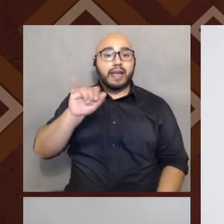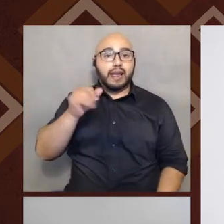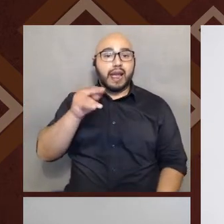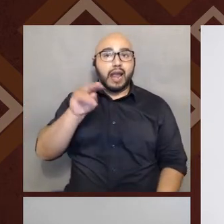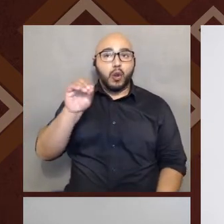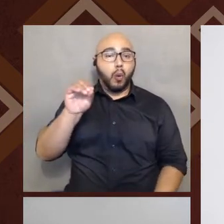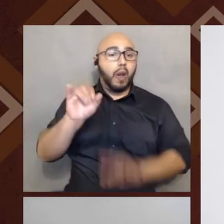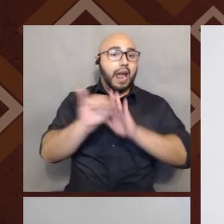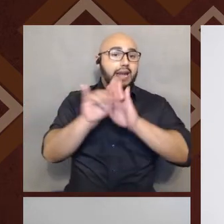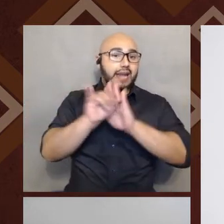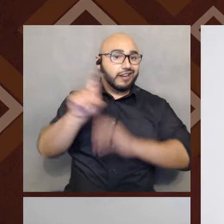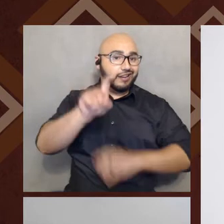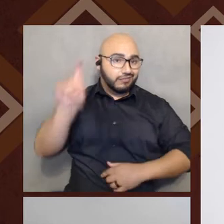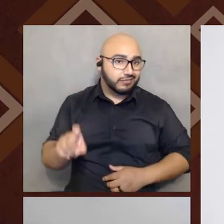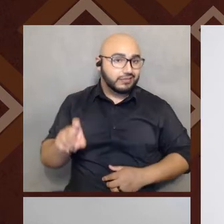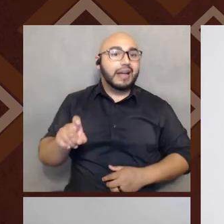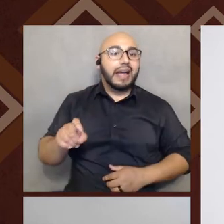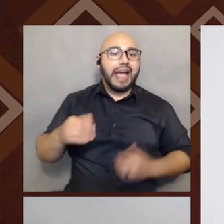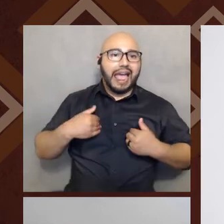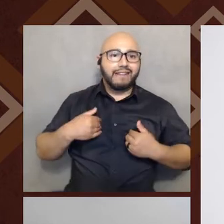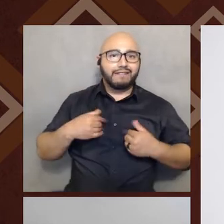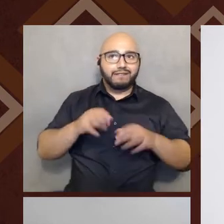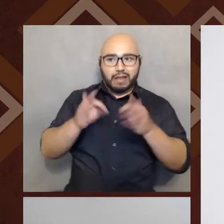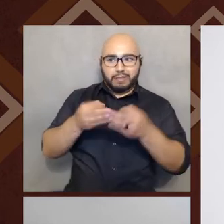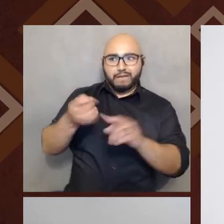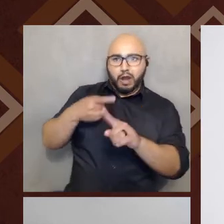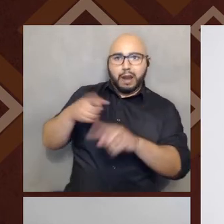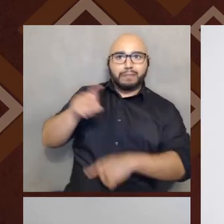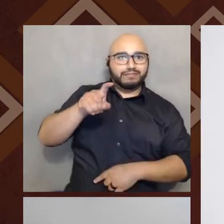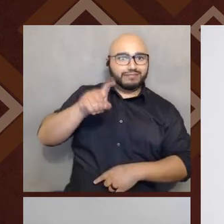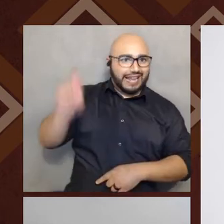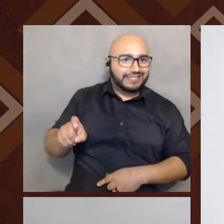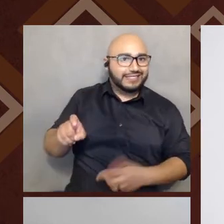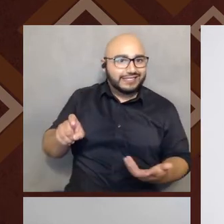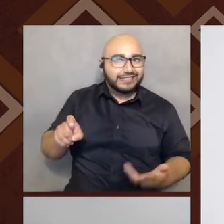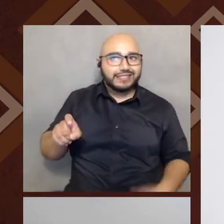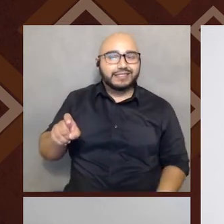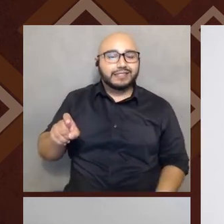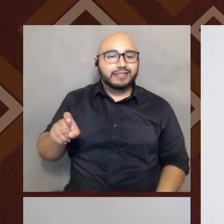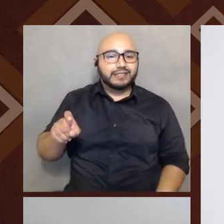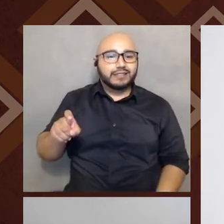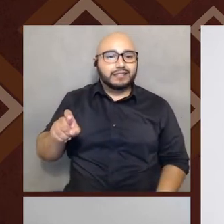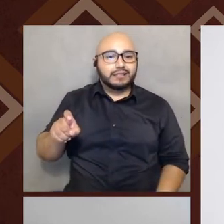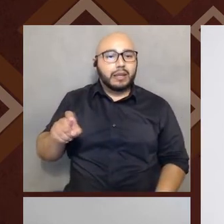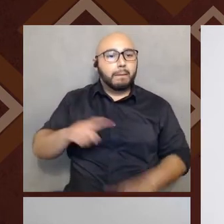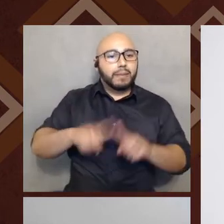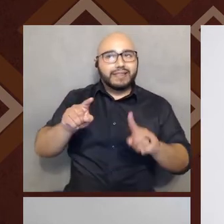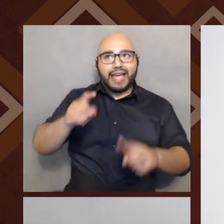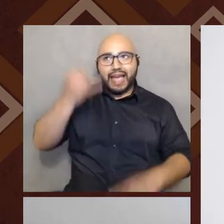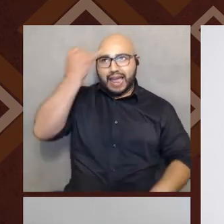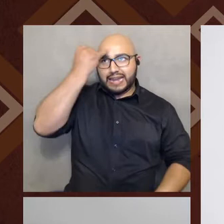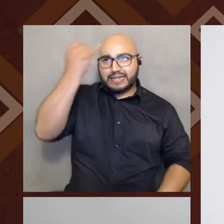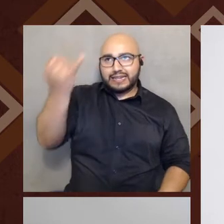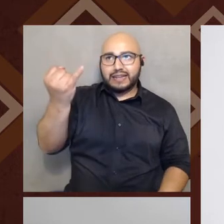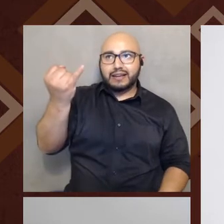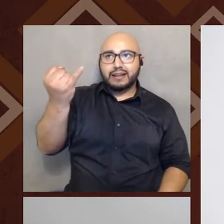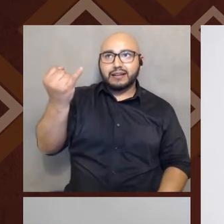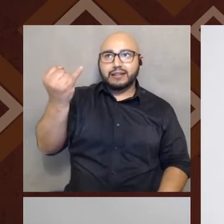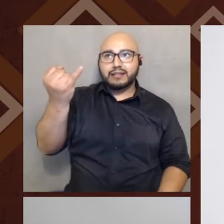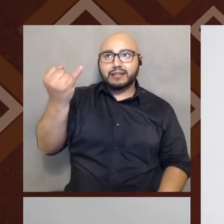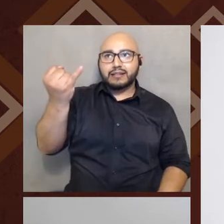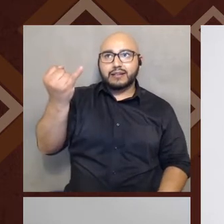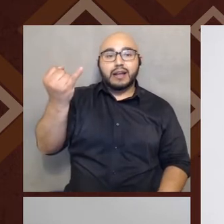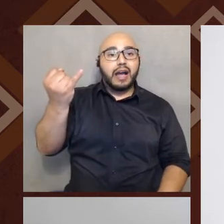with, um, in terms of having family from Texas. Right. But the idea of, um, uh, these, these,